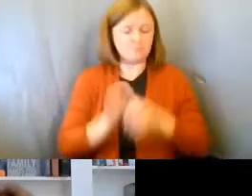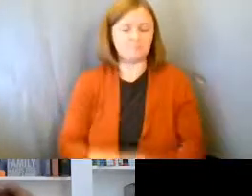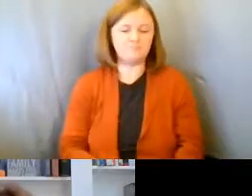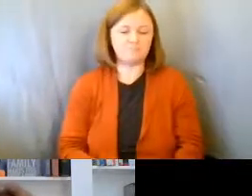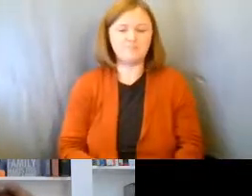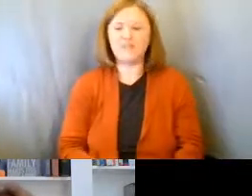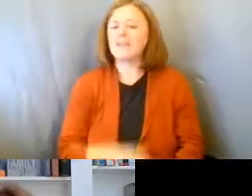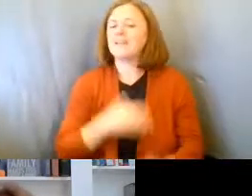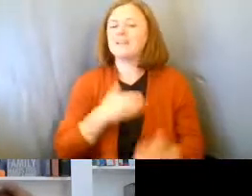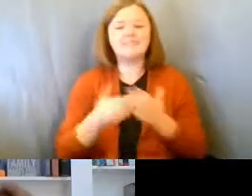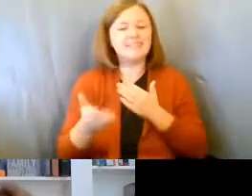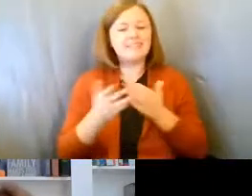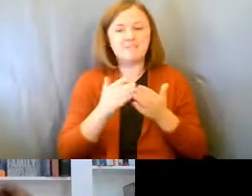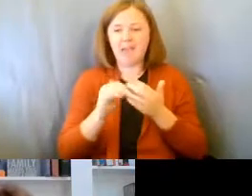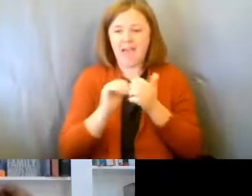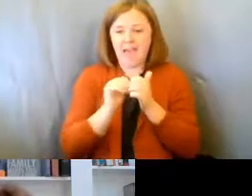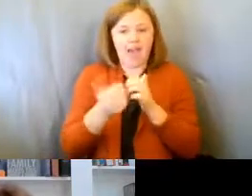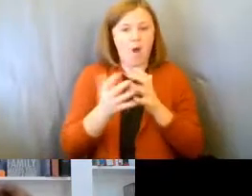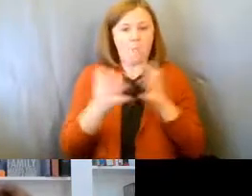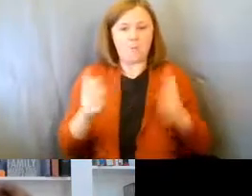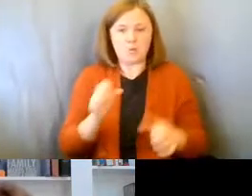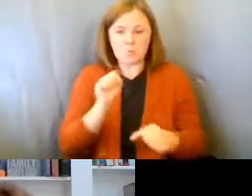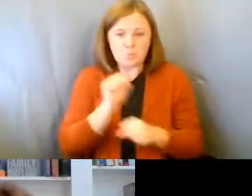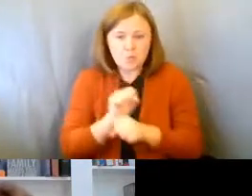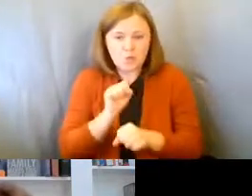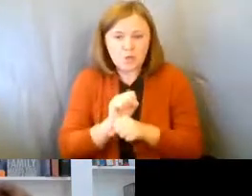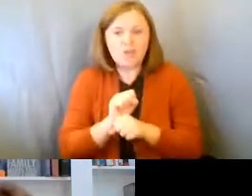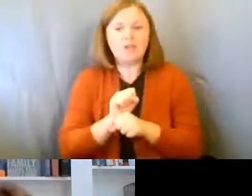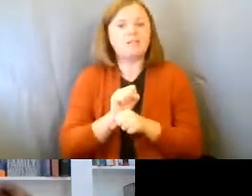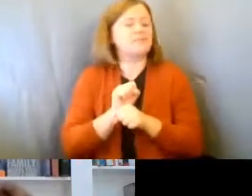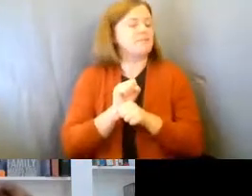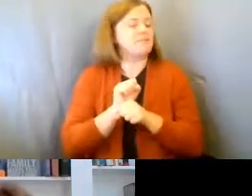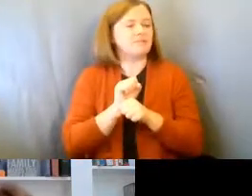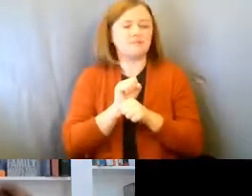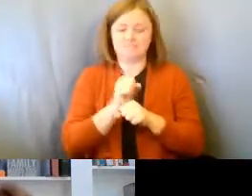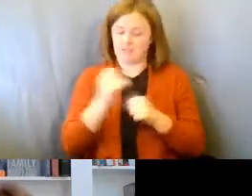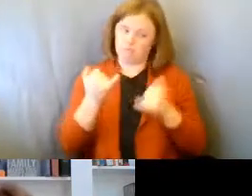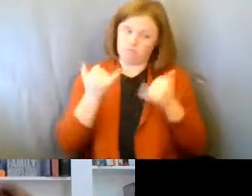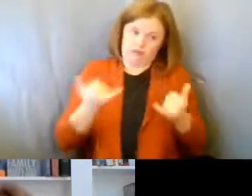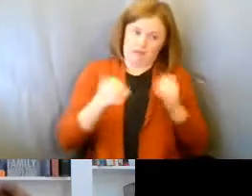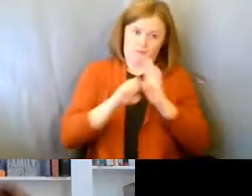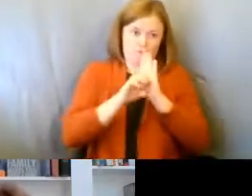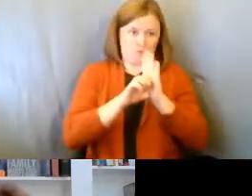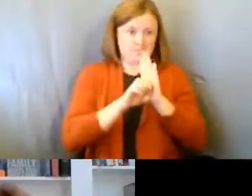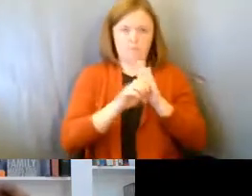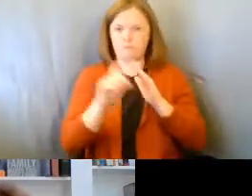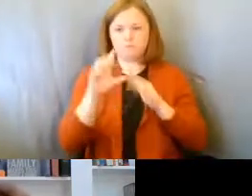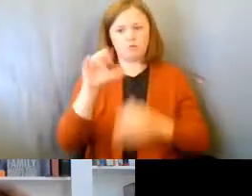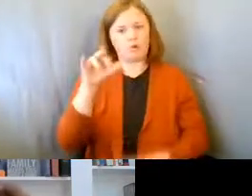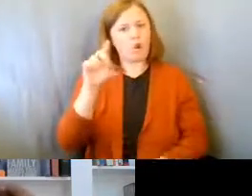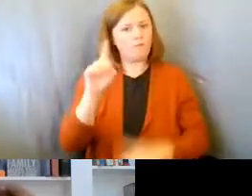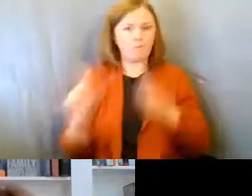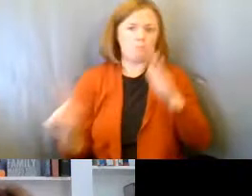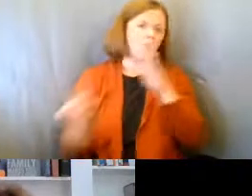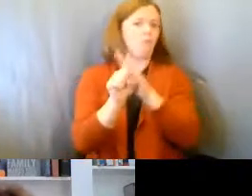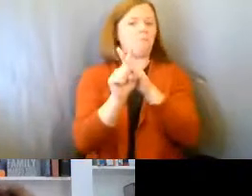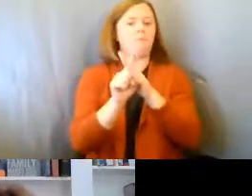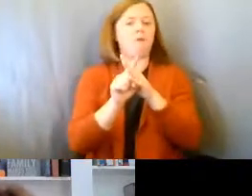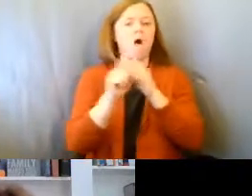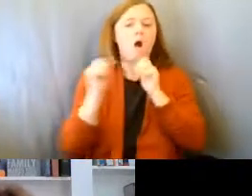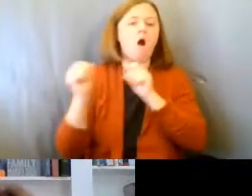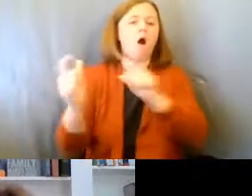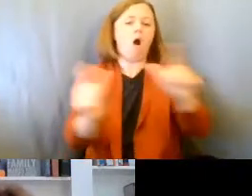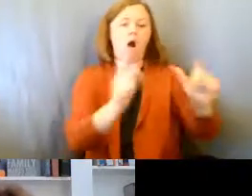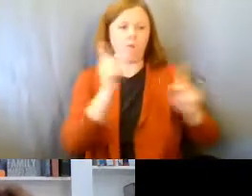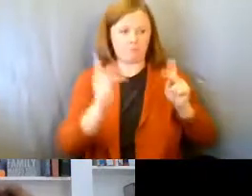you, no matter how much work you do, there's times when, like right now with COVID, everyone experiences